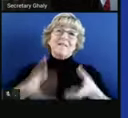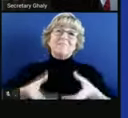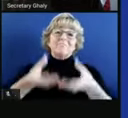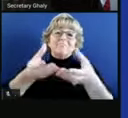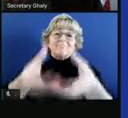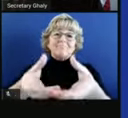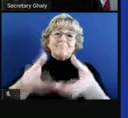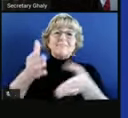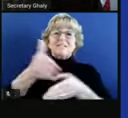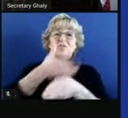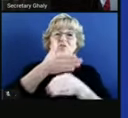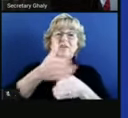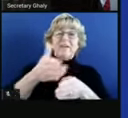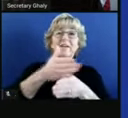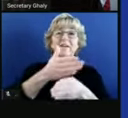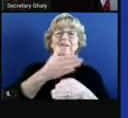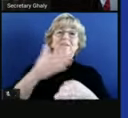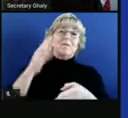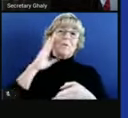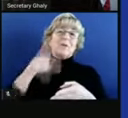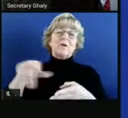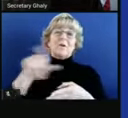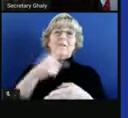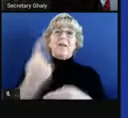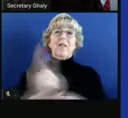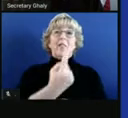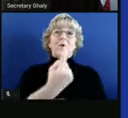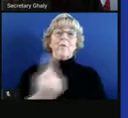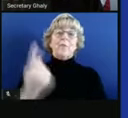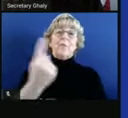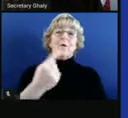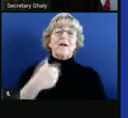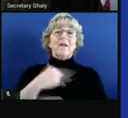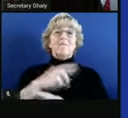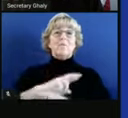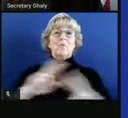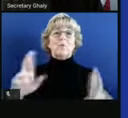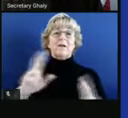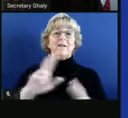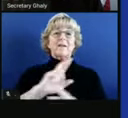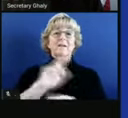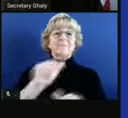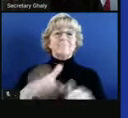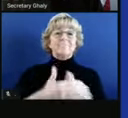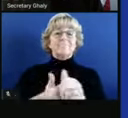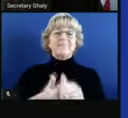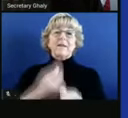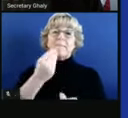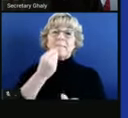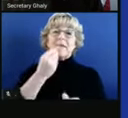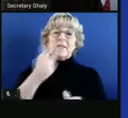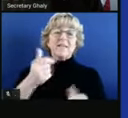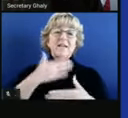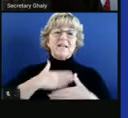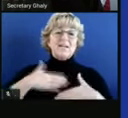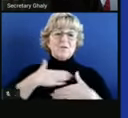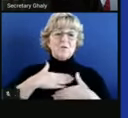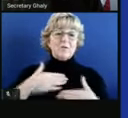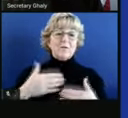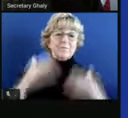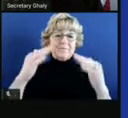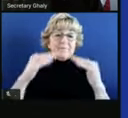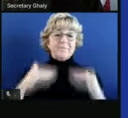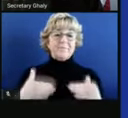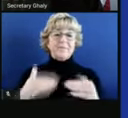our loved ones and those we know might be alone have a meal that they can enjoy. And then it's